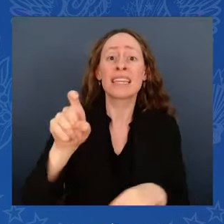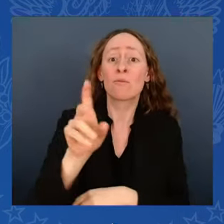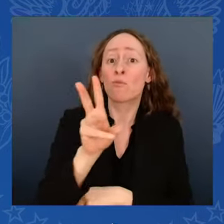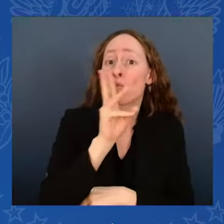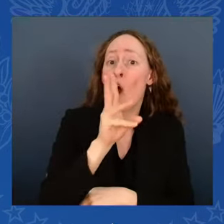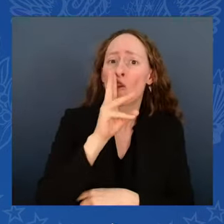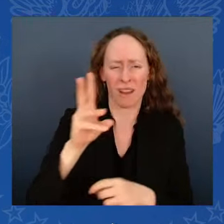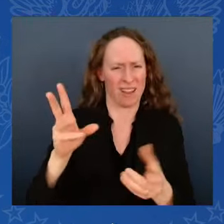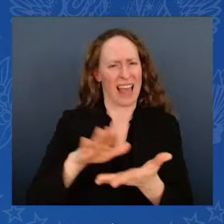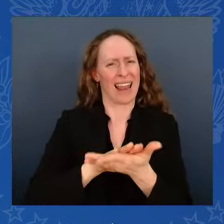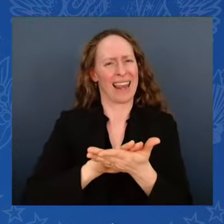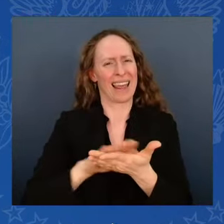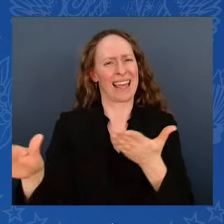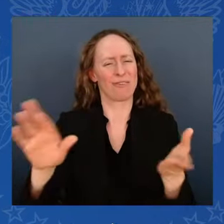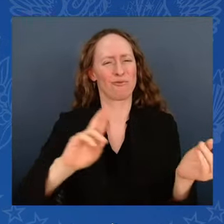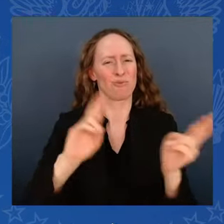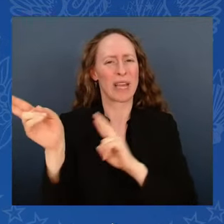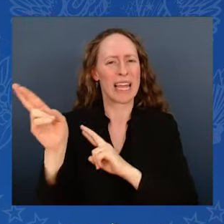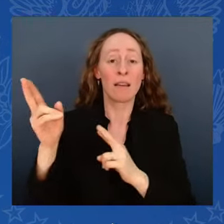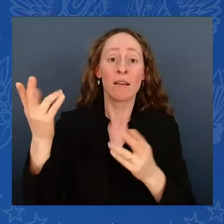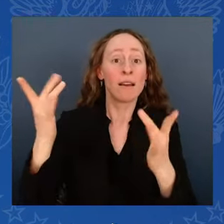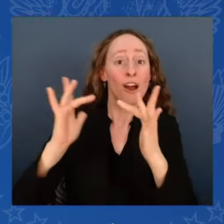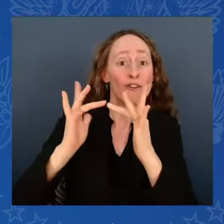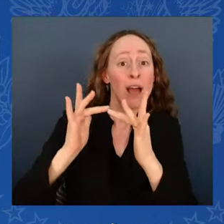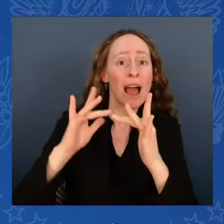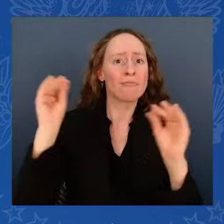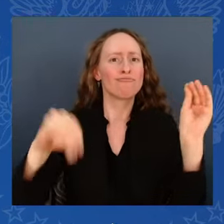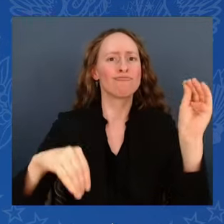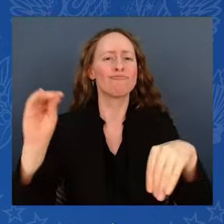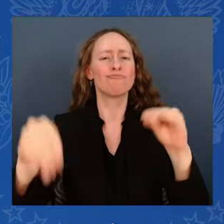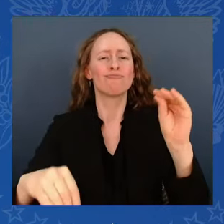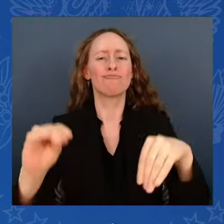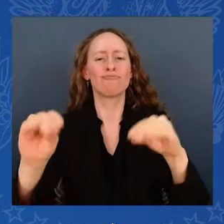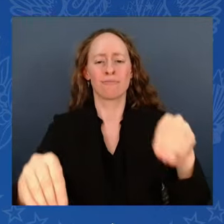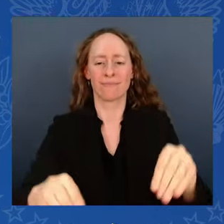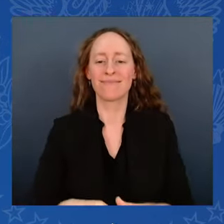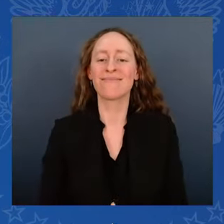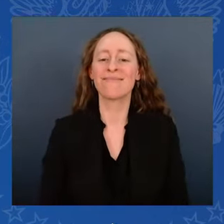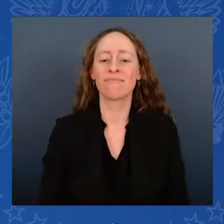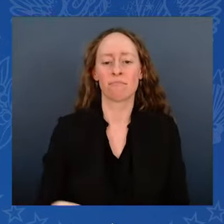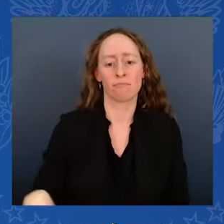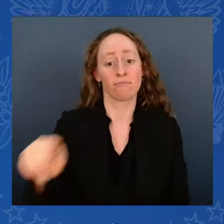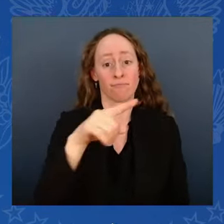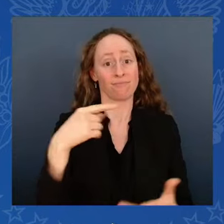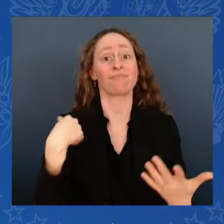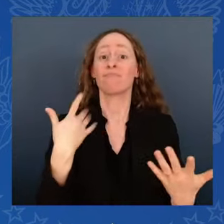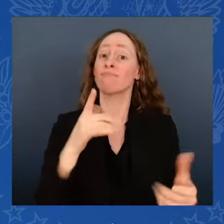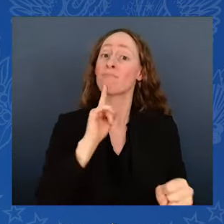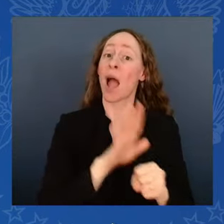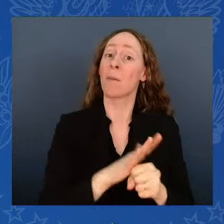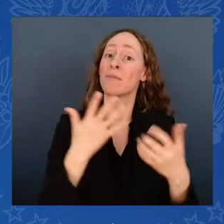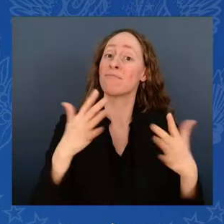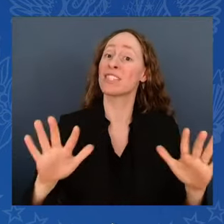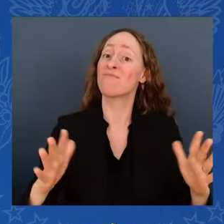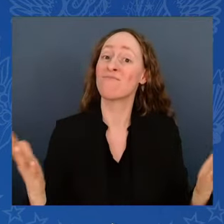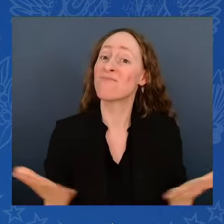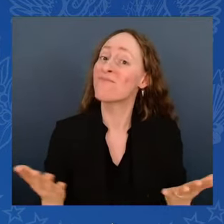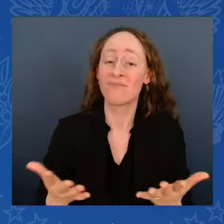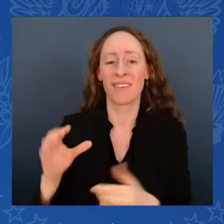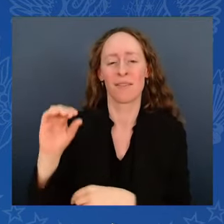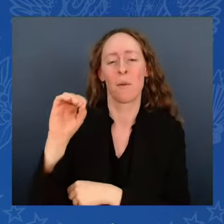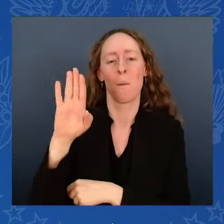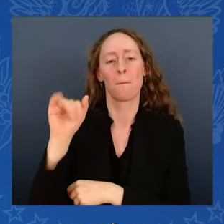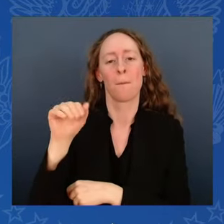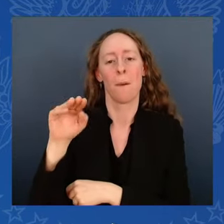saving Black families $800 a year on their premiums. A promise kept to beat Big Pharma by giving